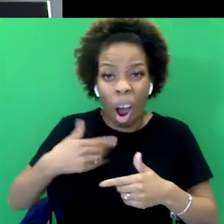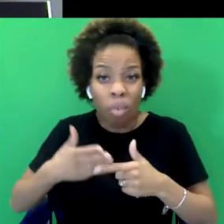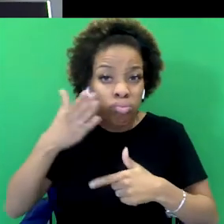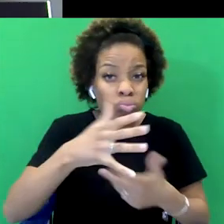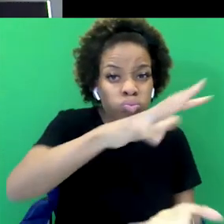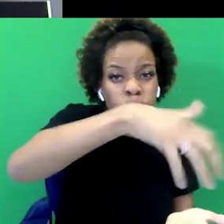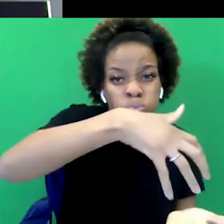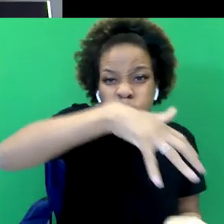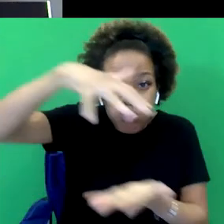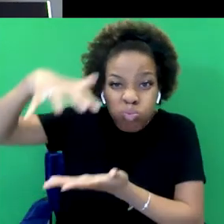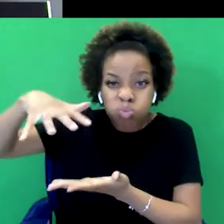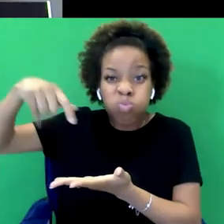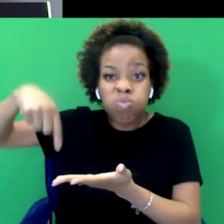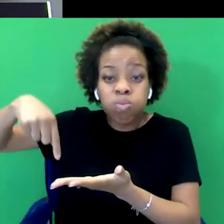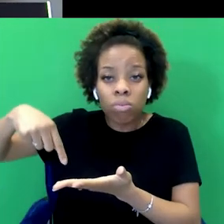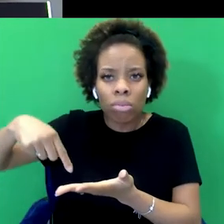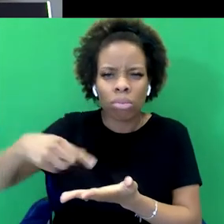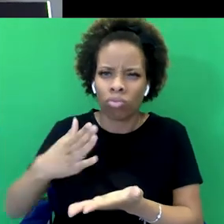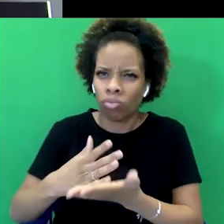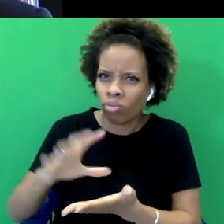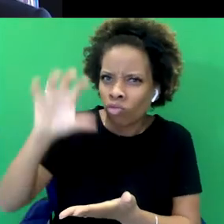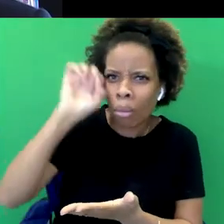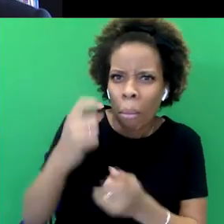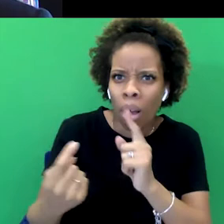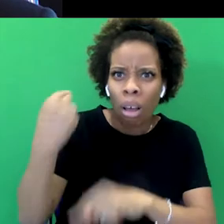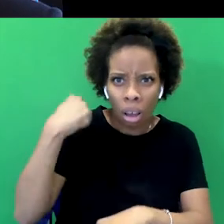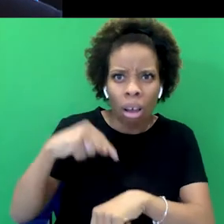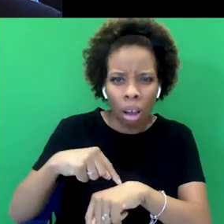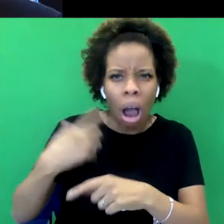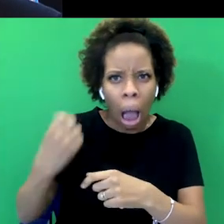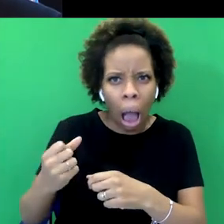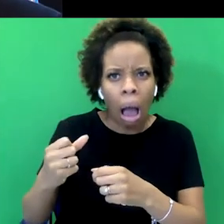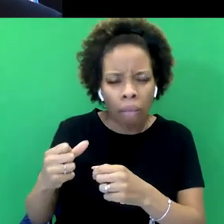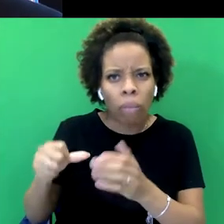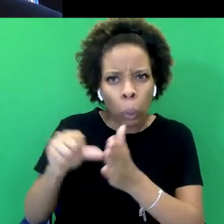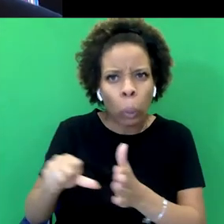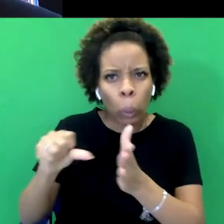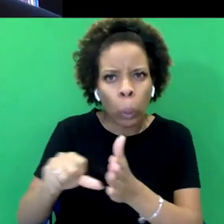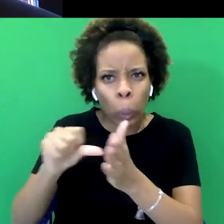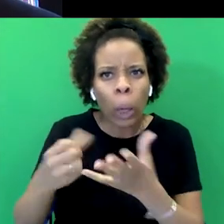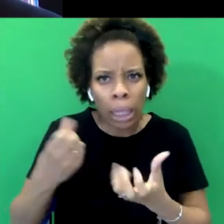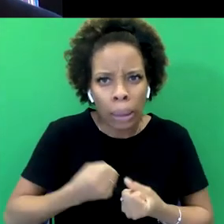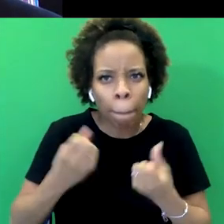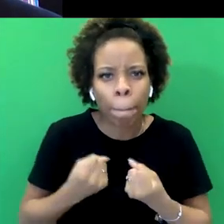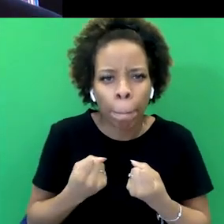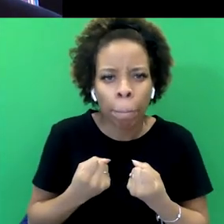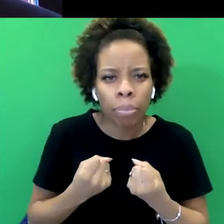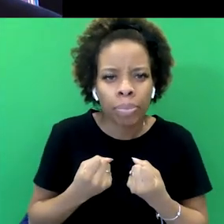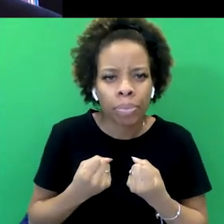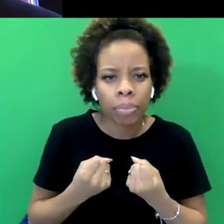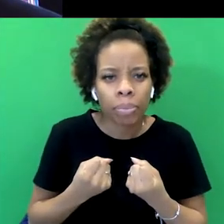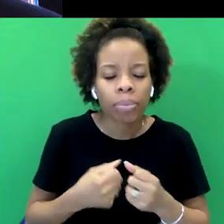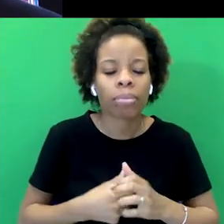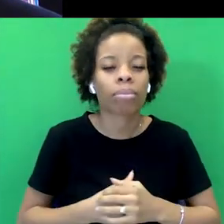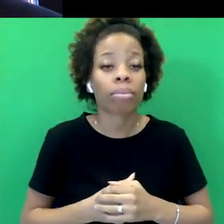I think that's a very important point to embrace. And also that there's a sort of arbitrary timing for